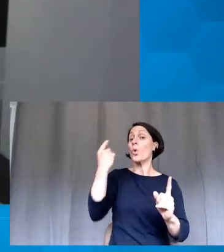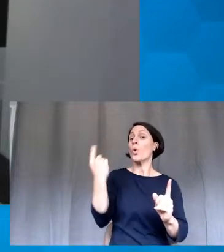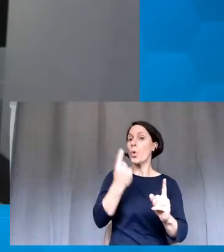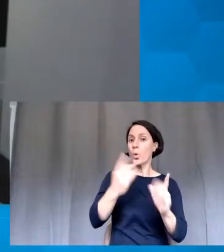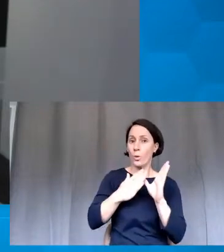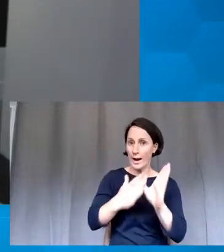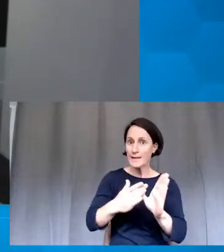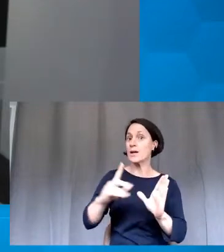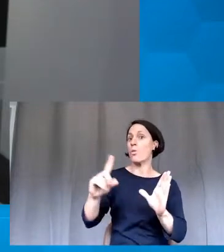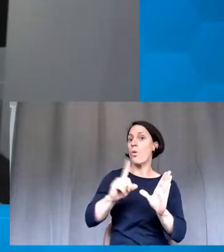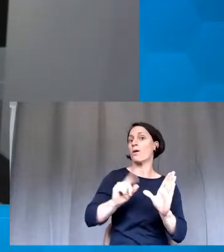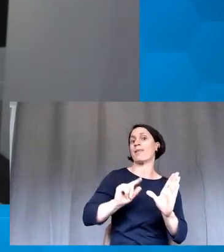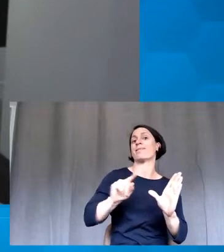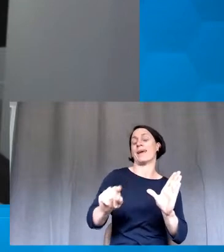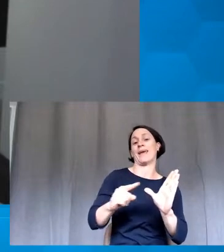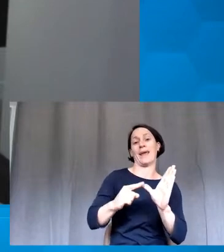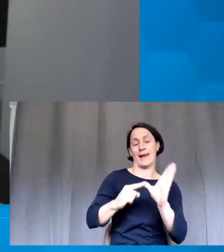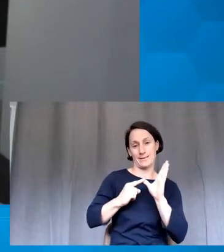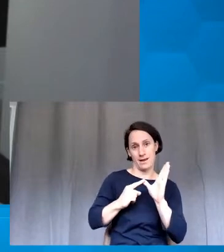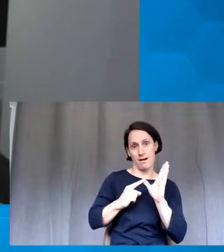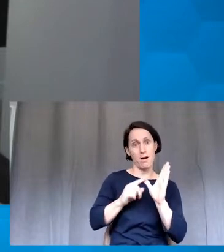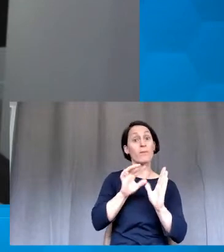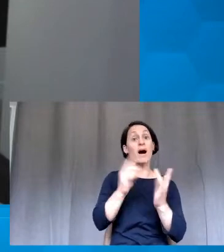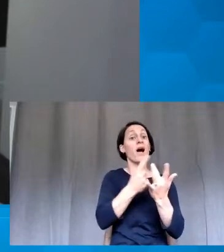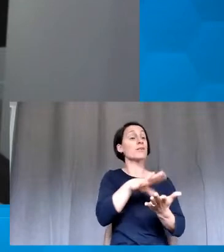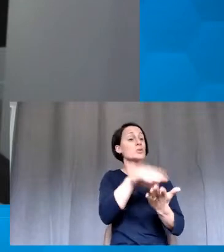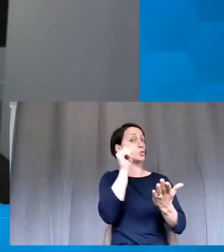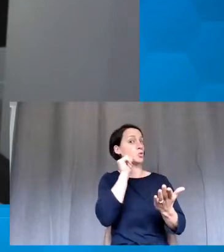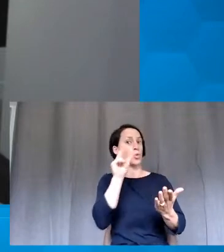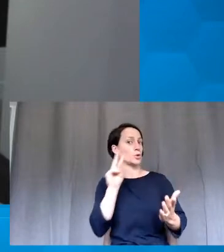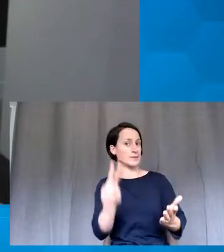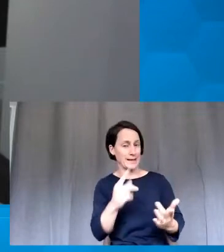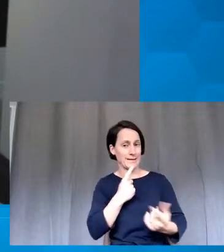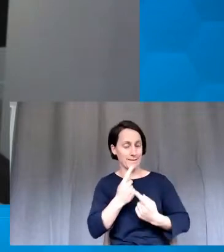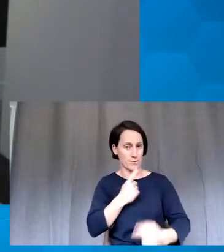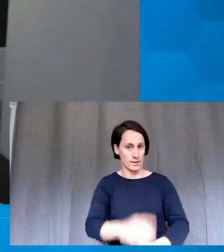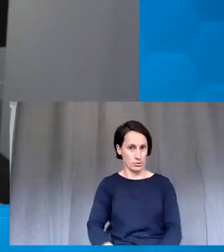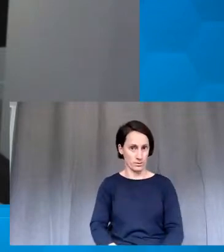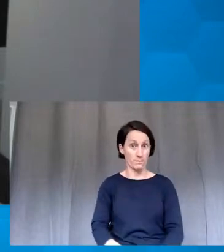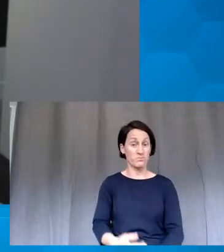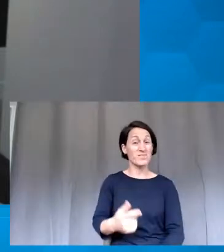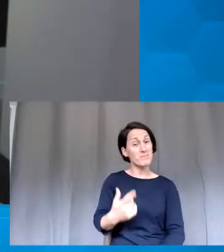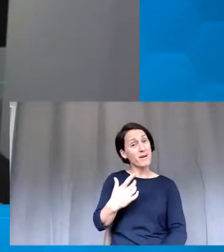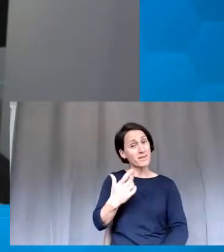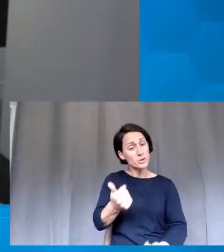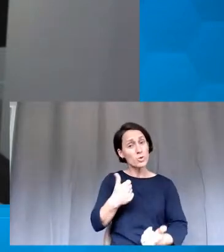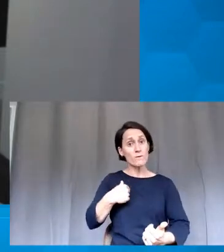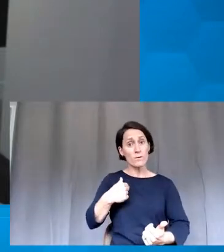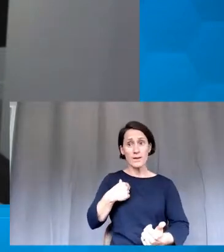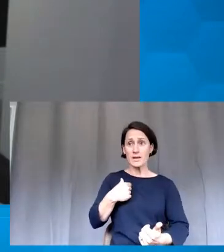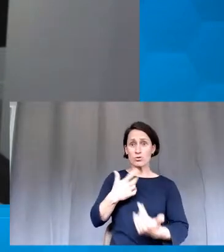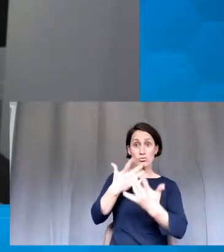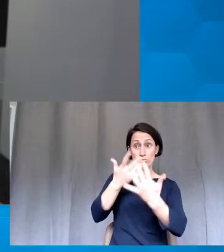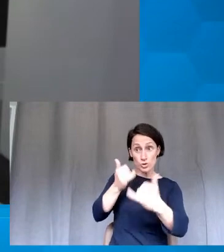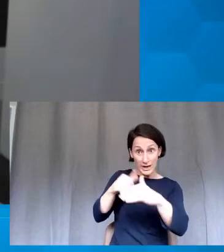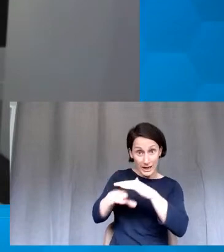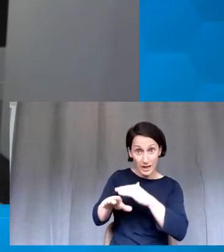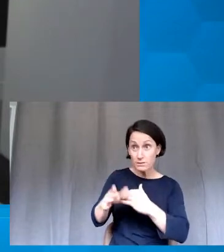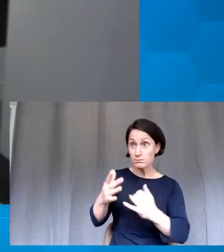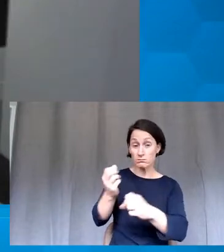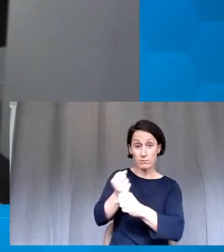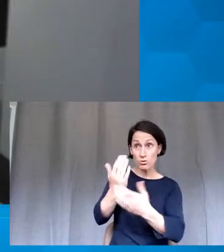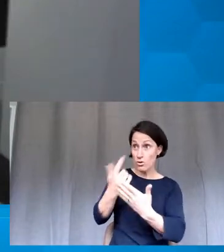not to anyone else in the year. So making sure students are aware of that so I can reach out and check if there's anything I can help them with. And also,